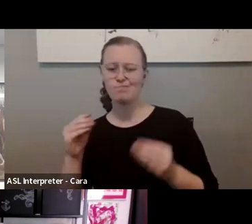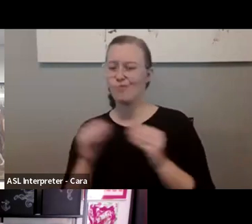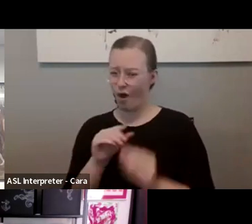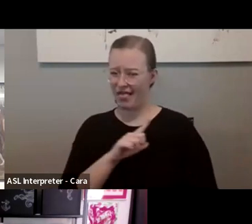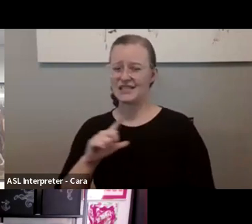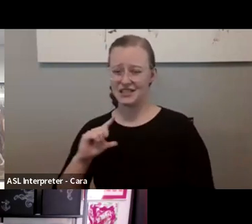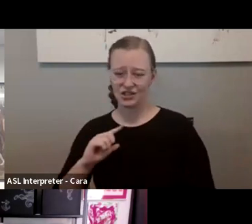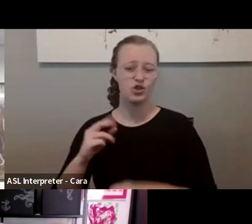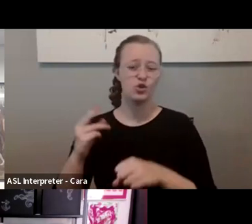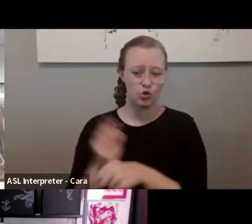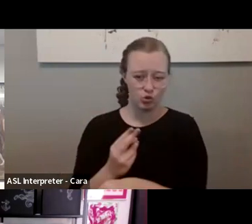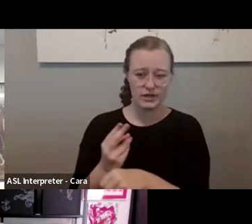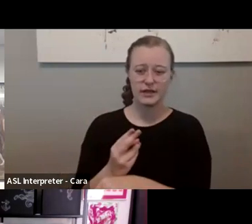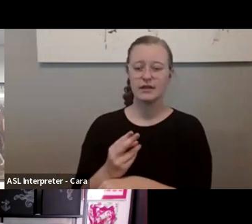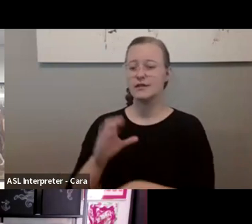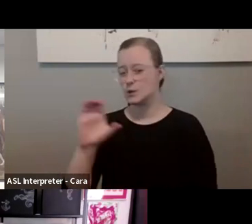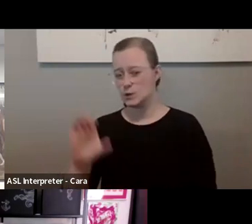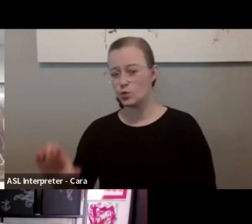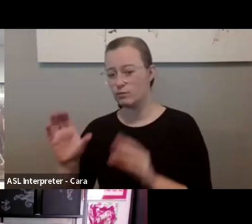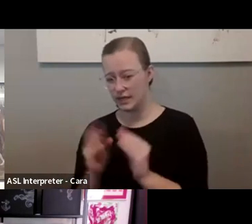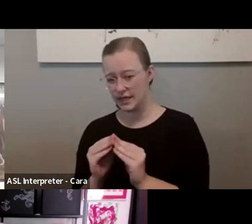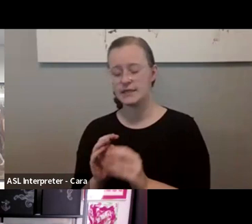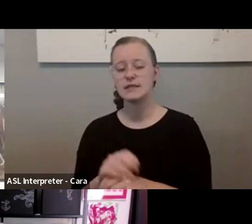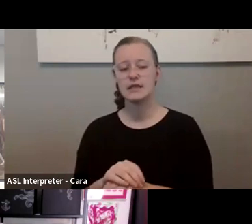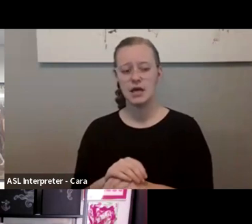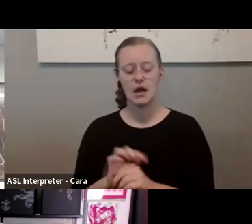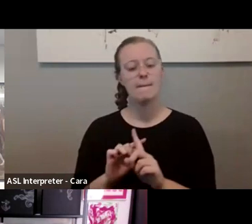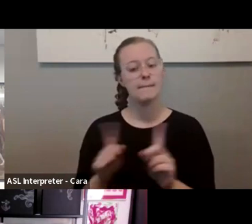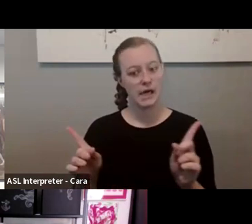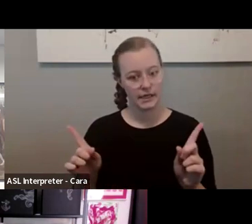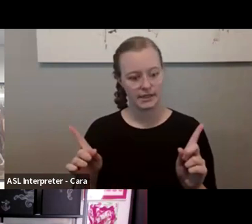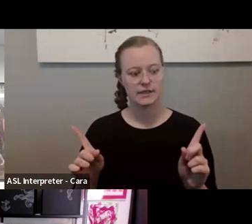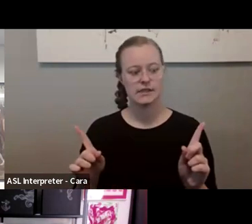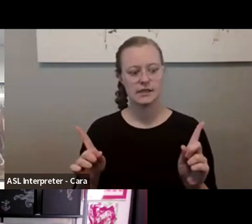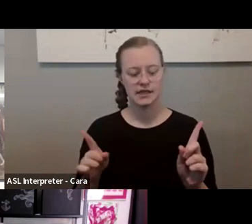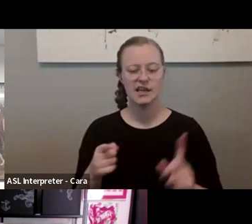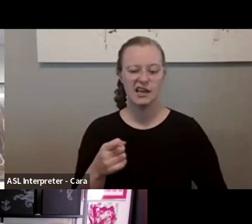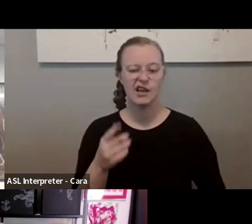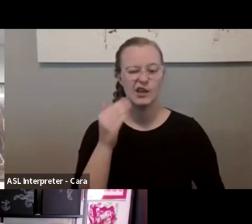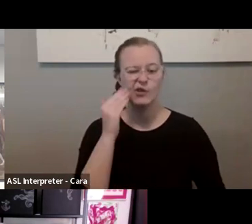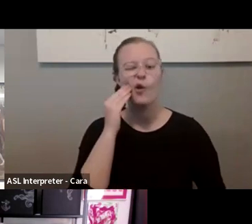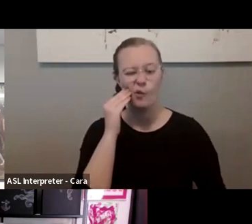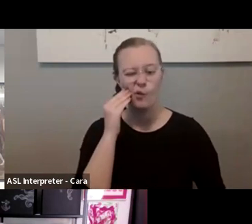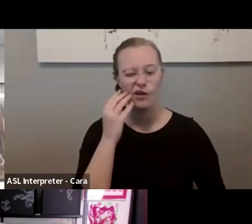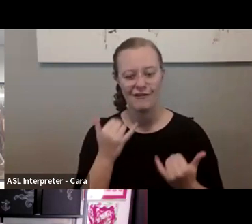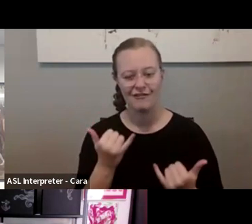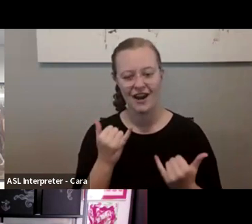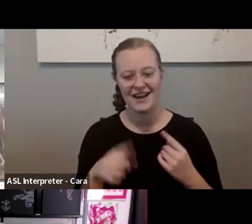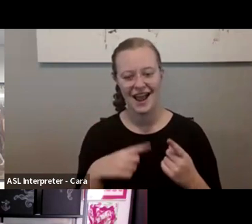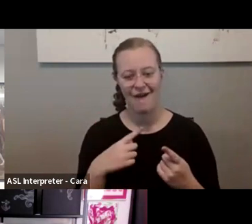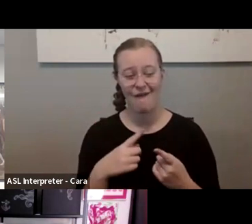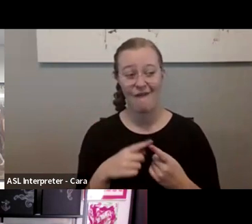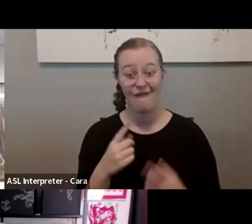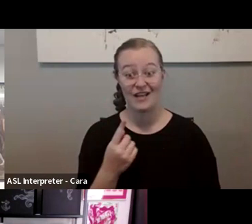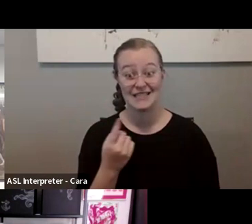deferring still to Zoom meetings. But you can tell just like right now when somebody's been talking for